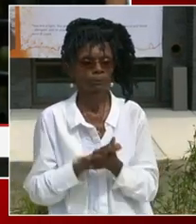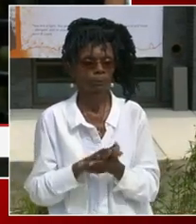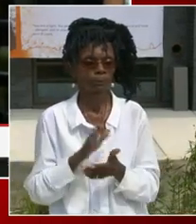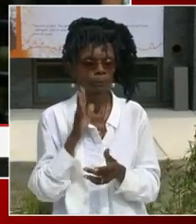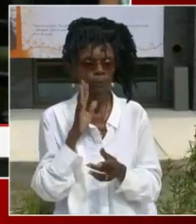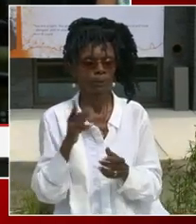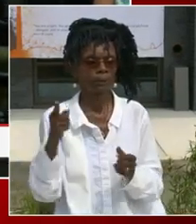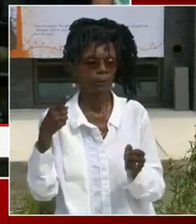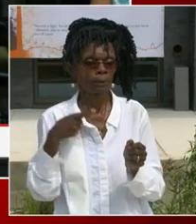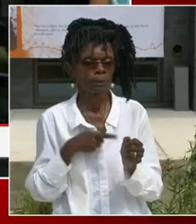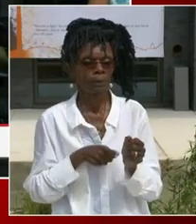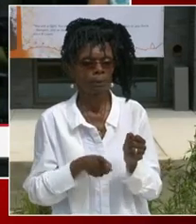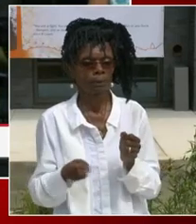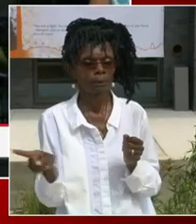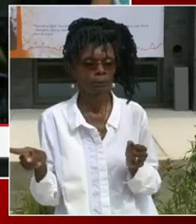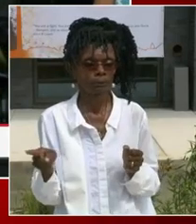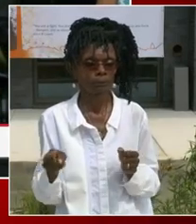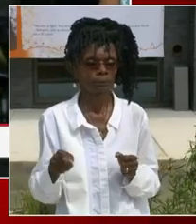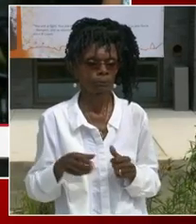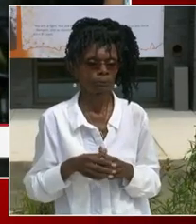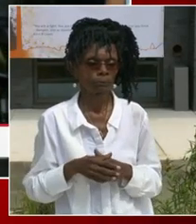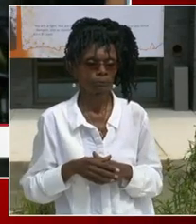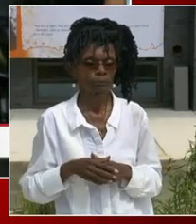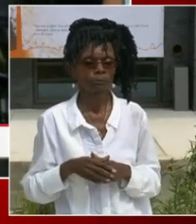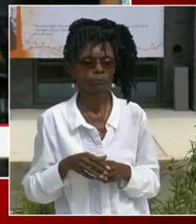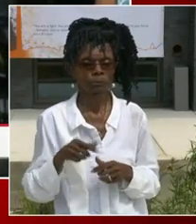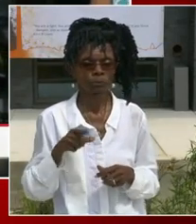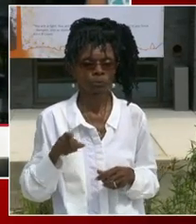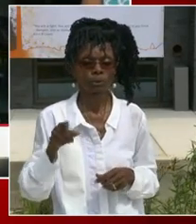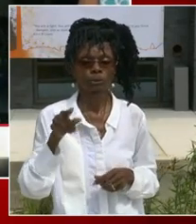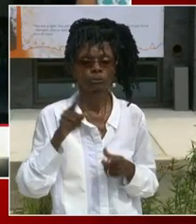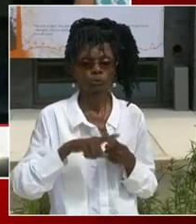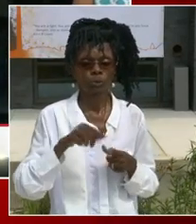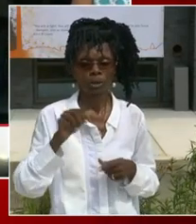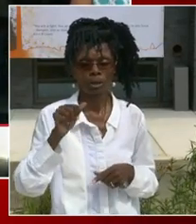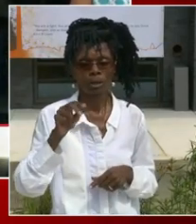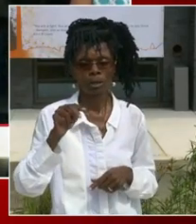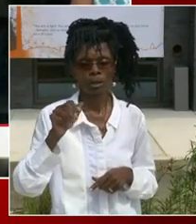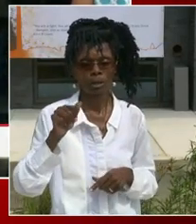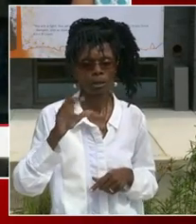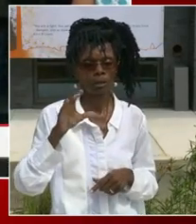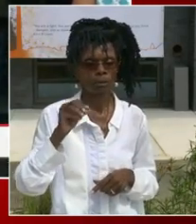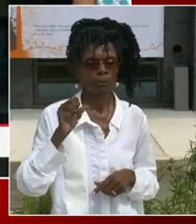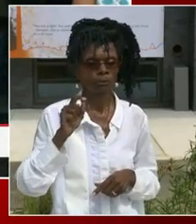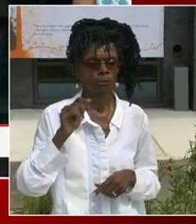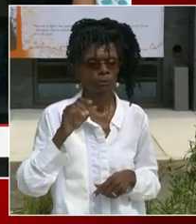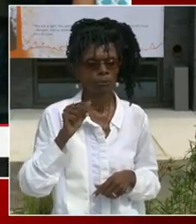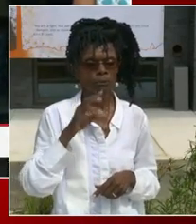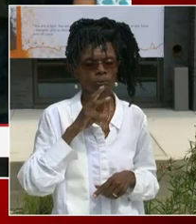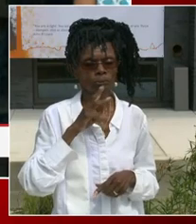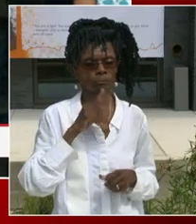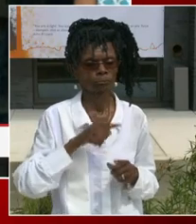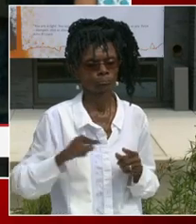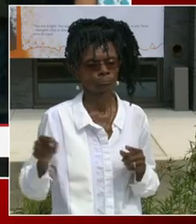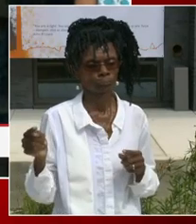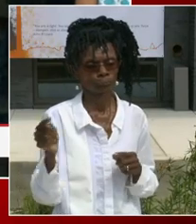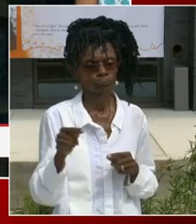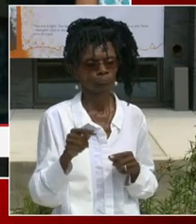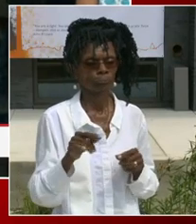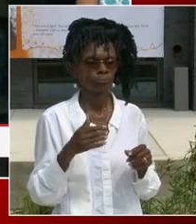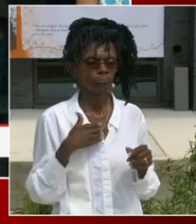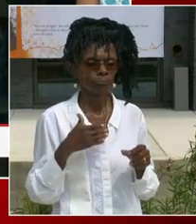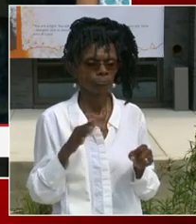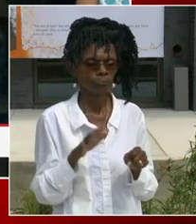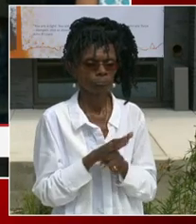children, a full size elementary school size gymnasium, as well as a host of playground